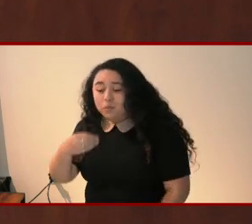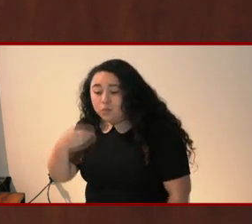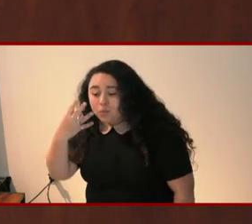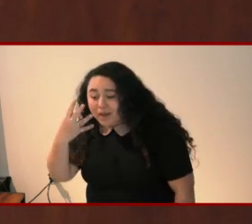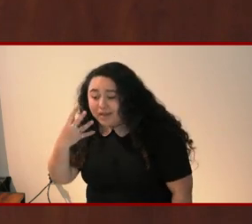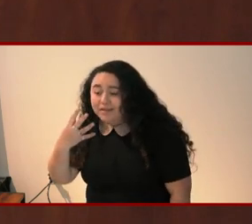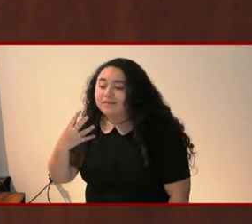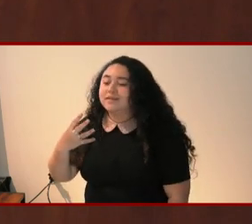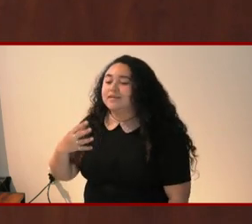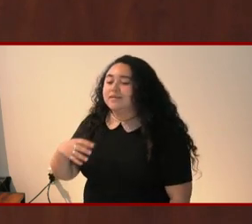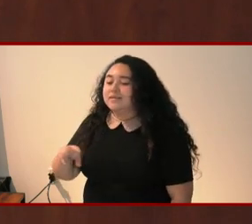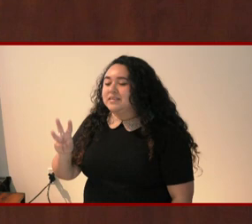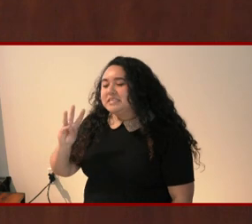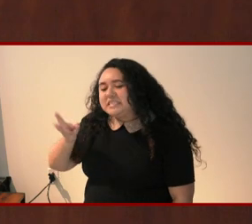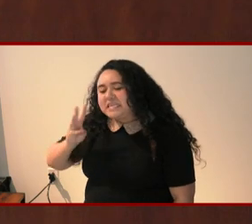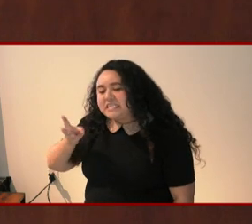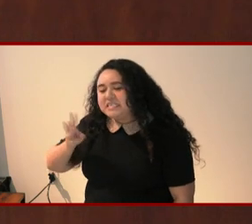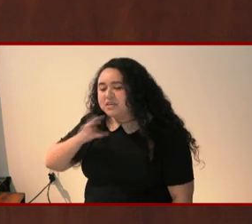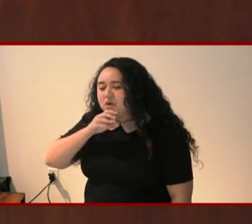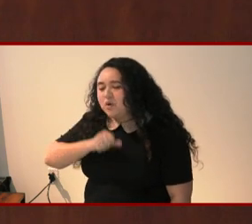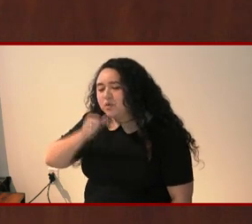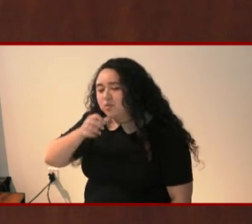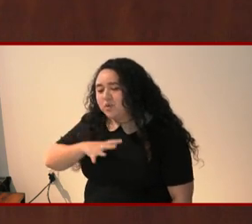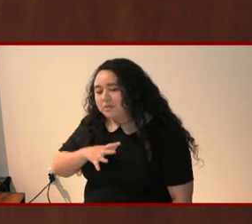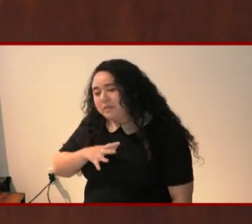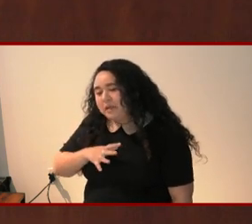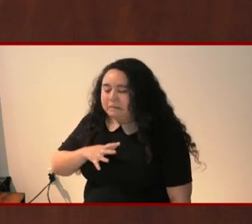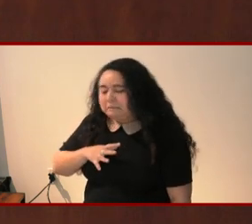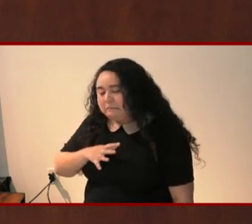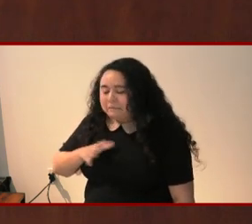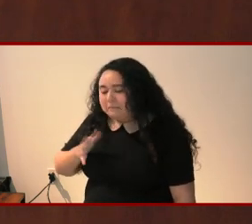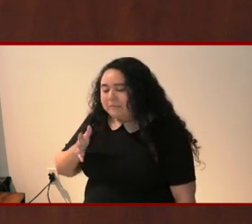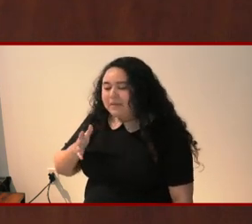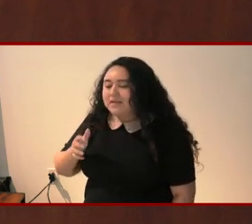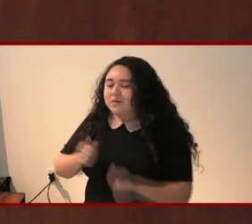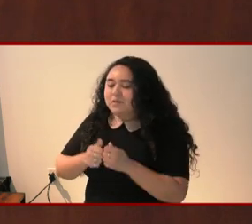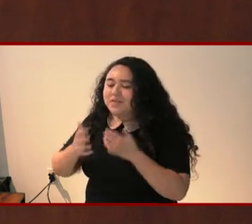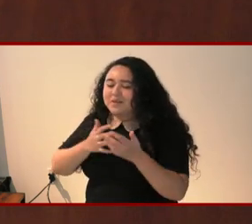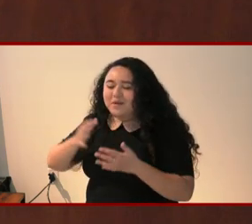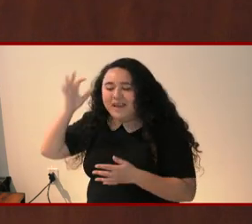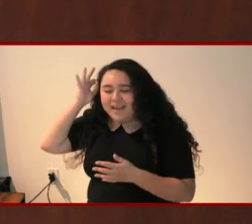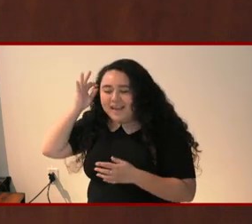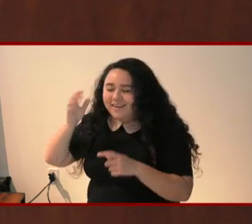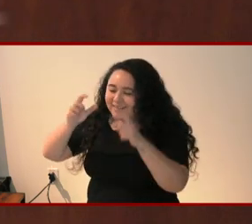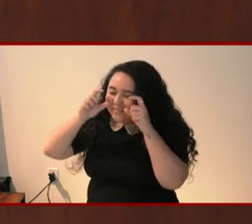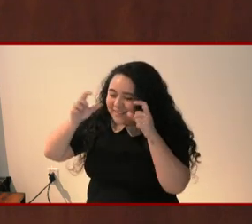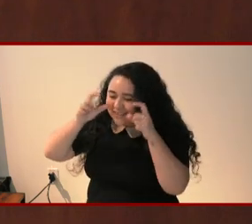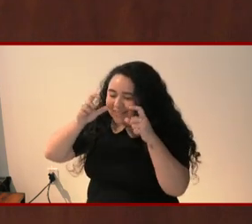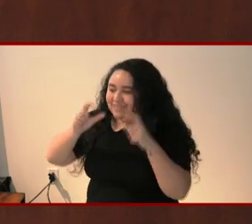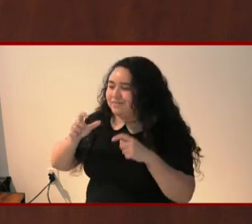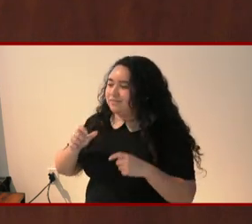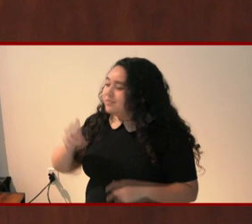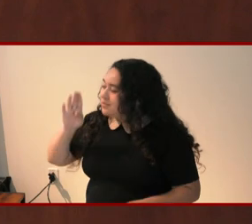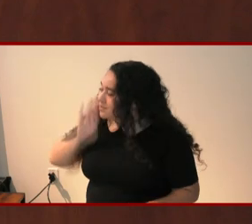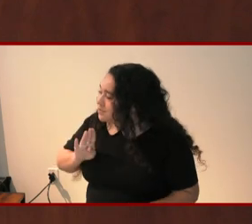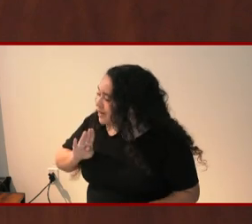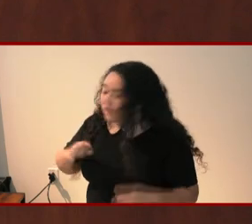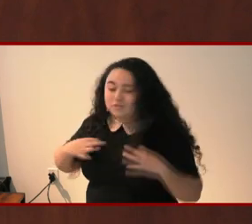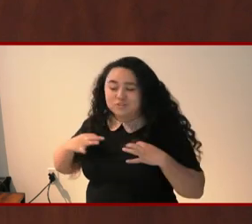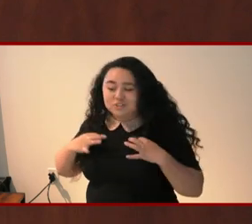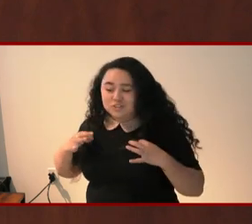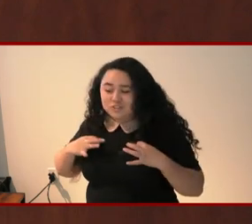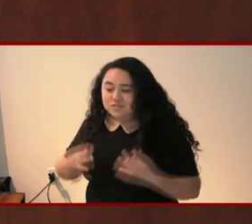60-something-year-old woman with gray hair and glasses, glasses, a brown shirt,